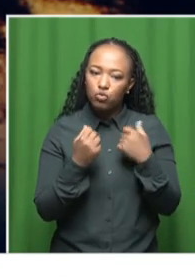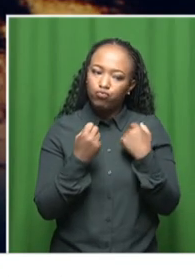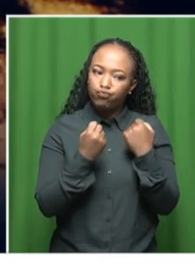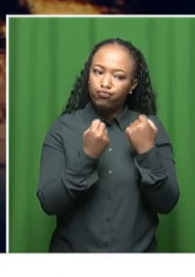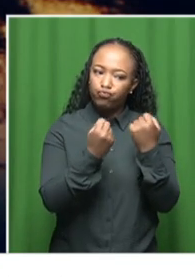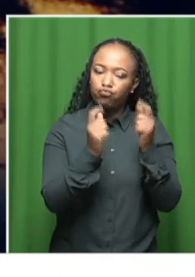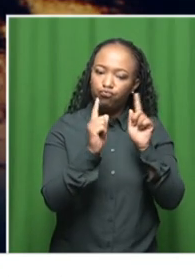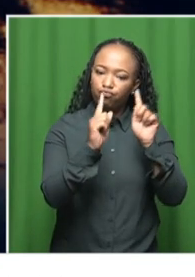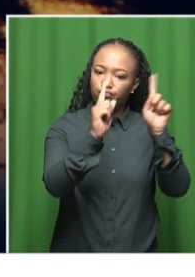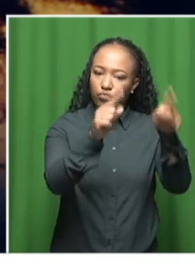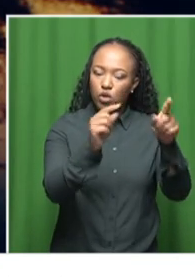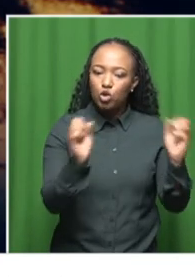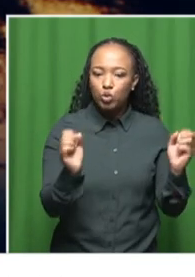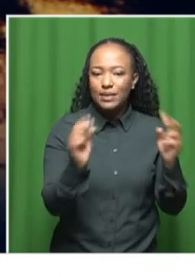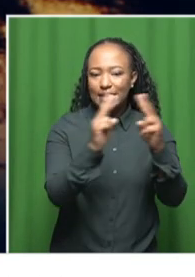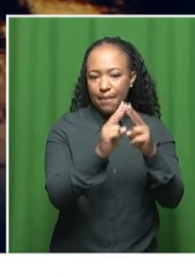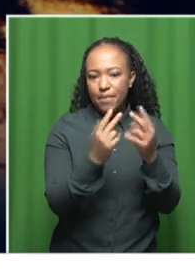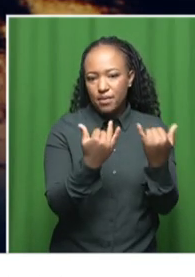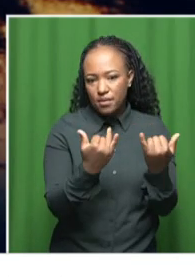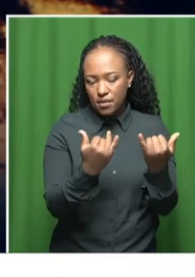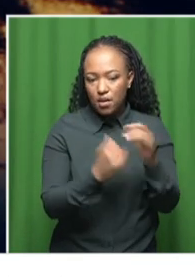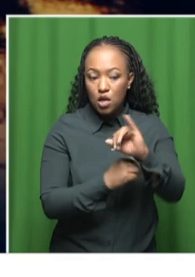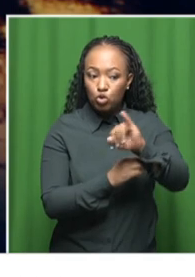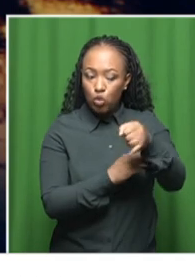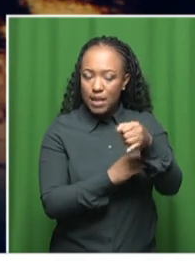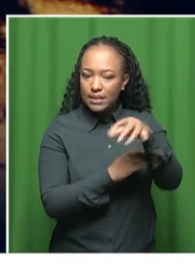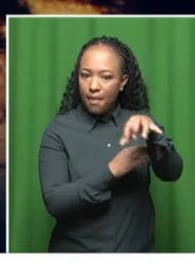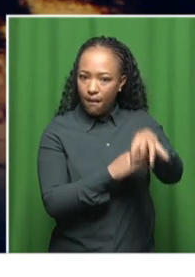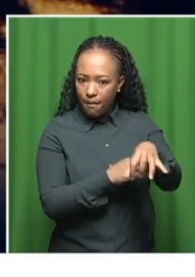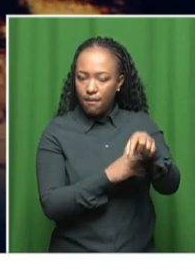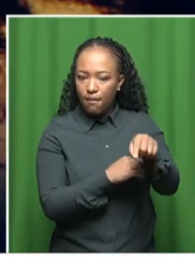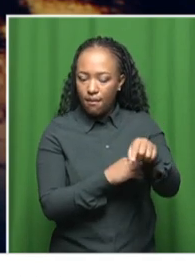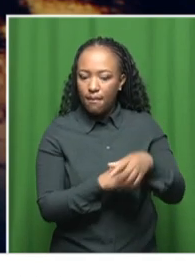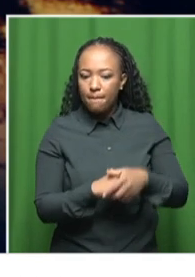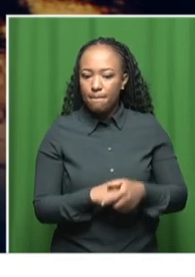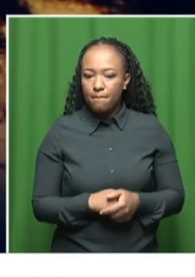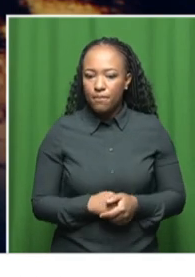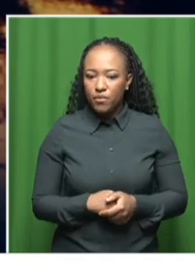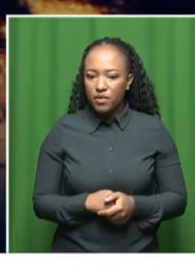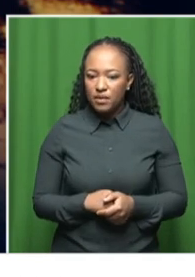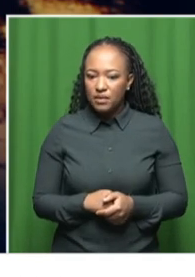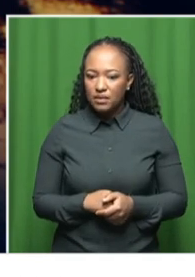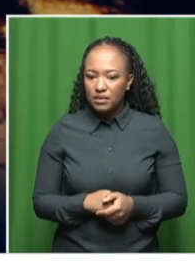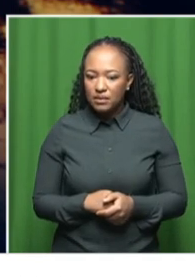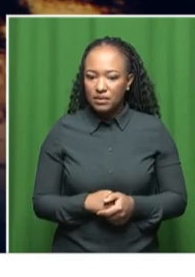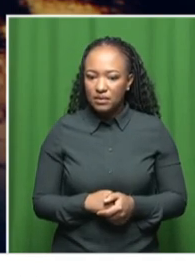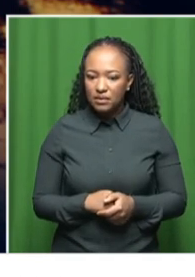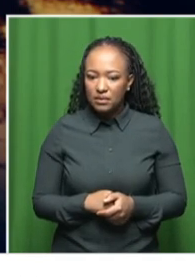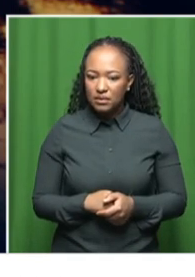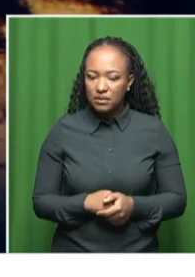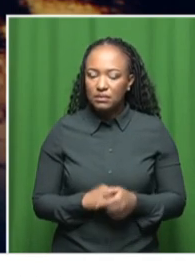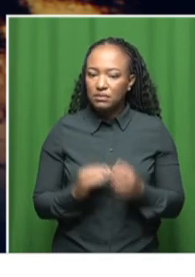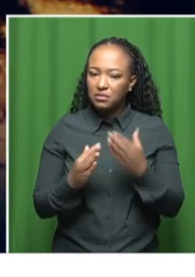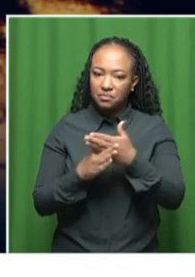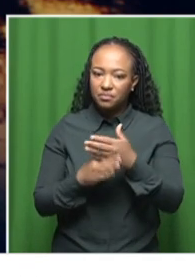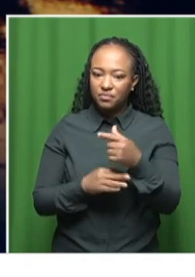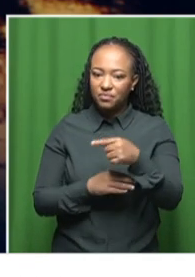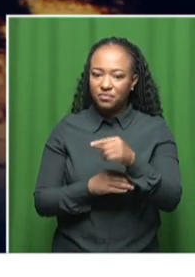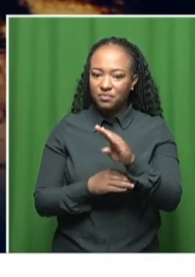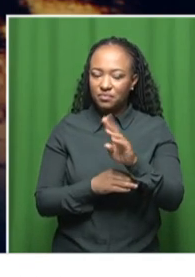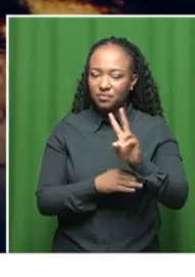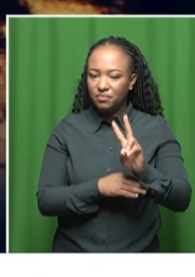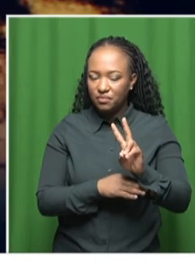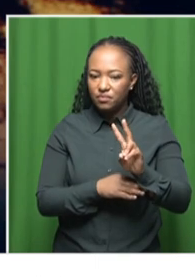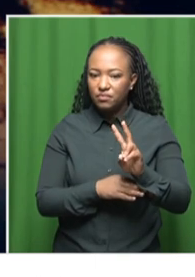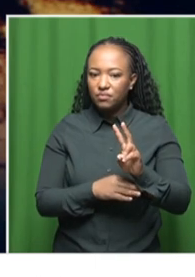the summit here in Johannesburg. It's going to gender-based violence and gender, women and